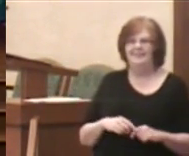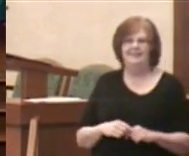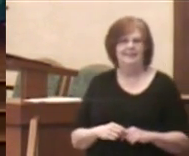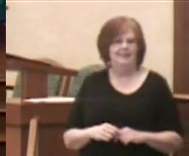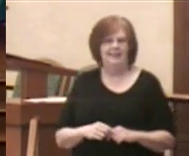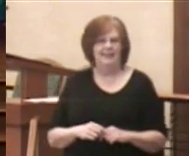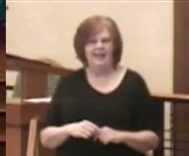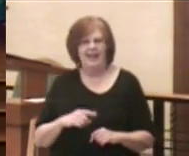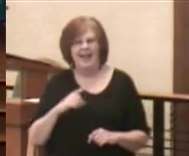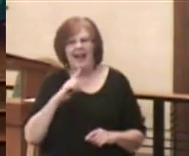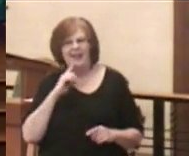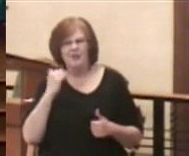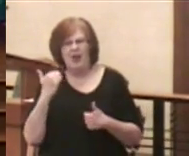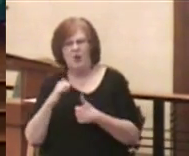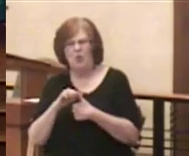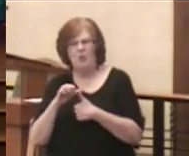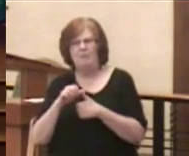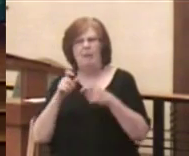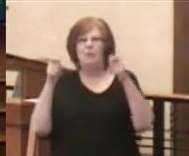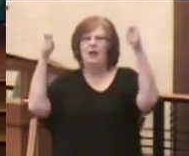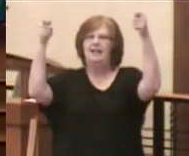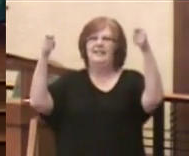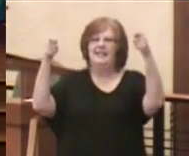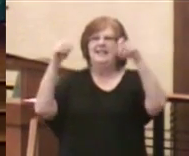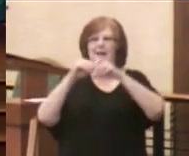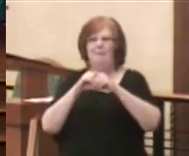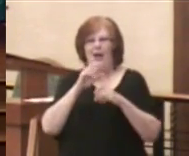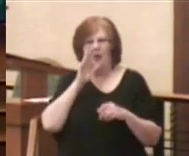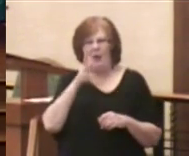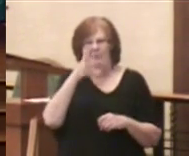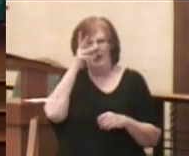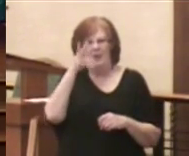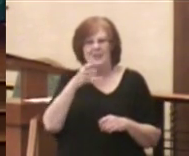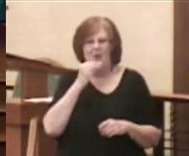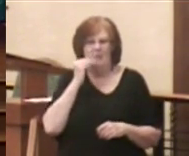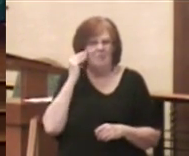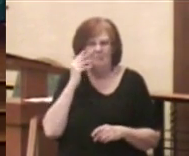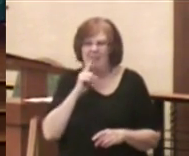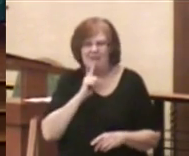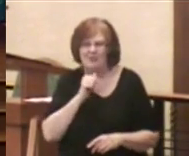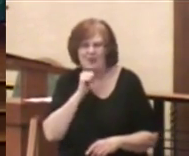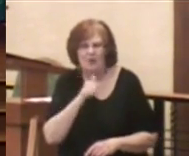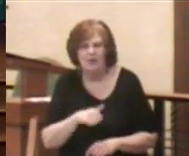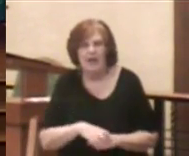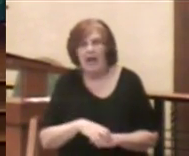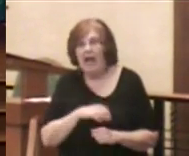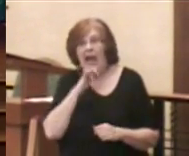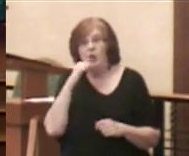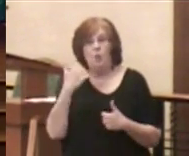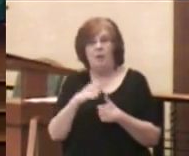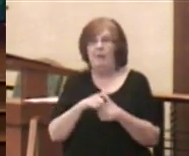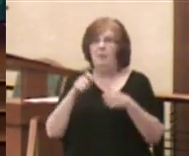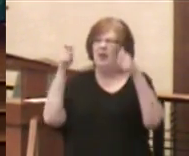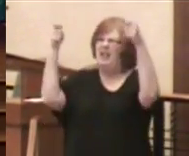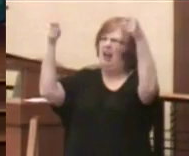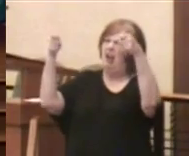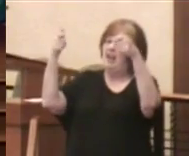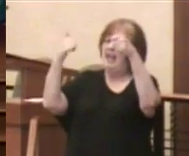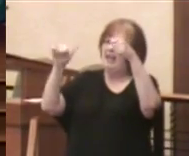Actually, I don't remember where this hung in my grandparents' home. I honestly don't even remember it hung anywhere.